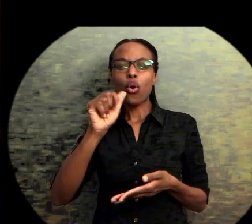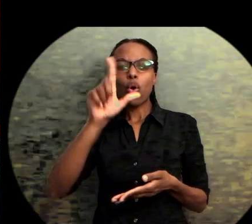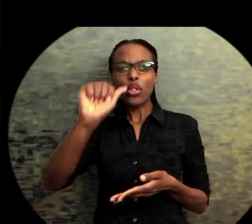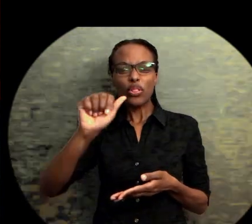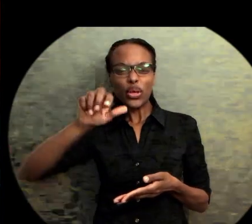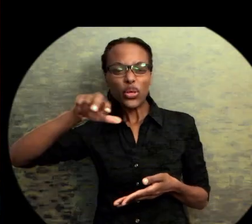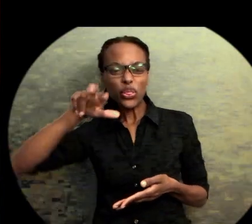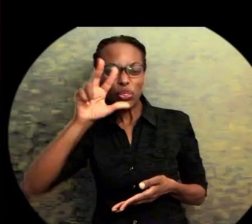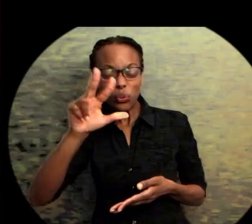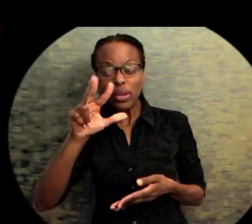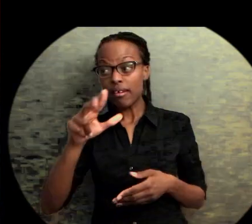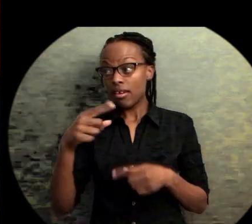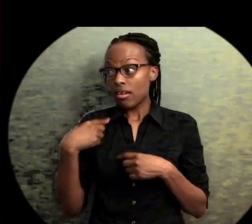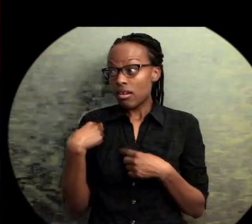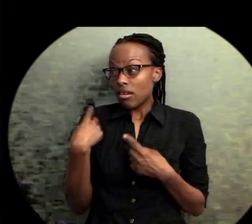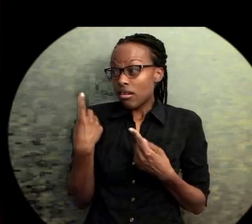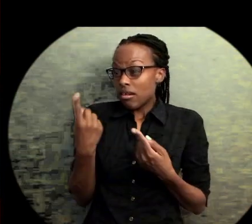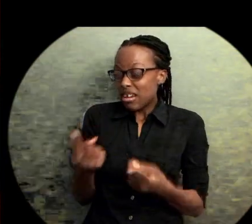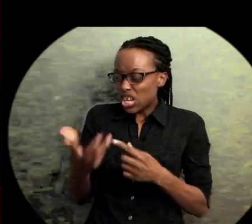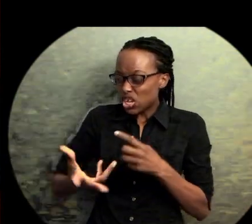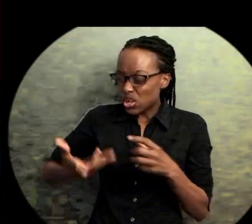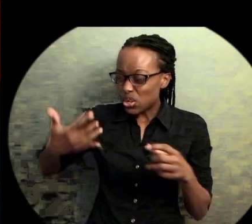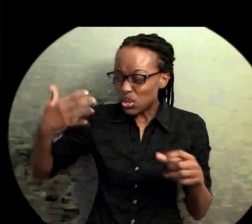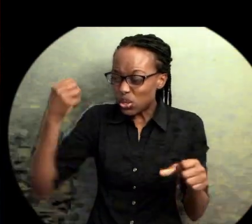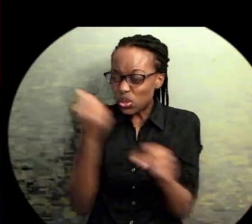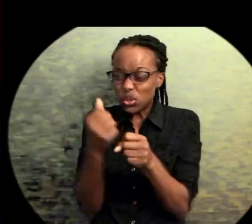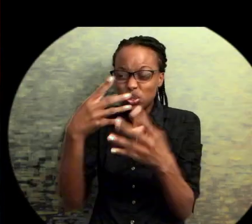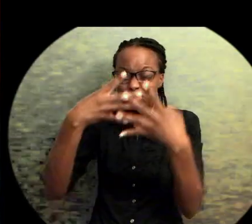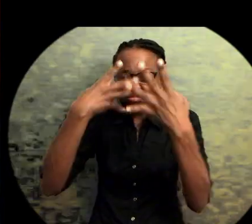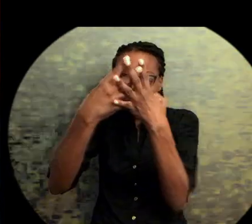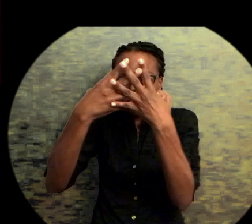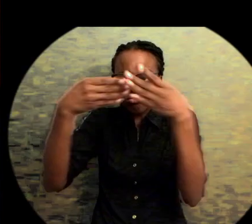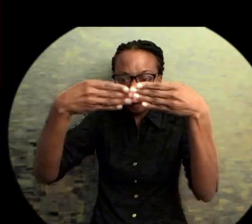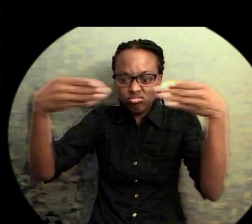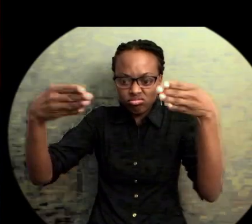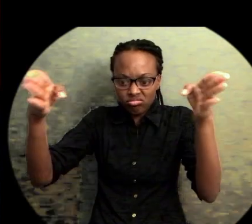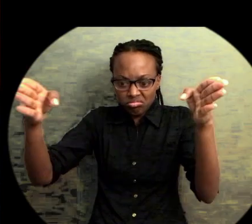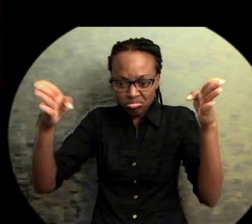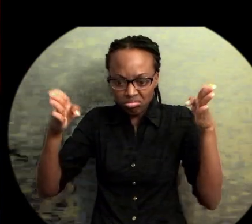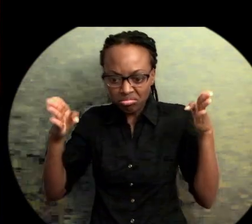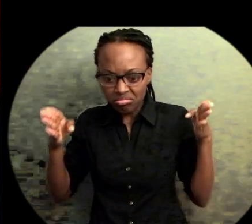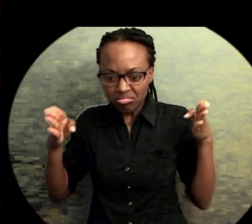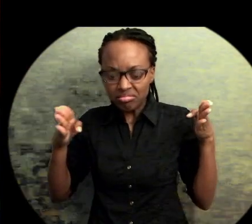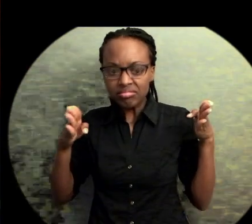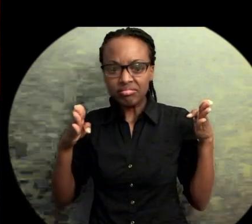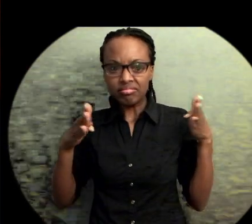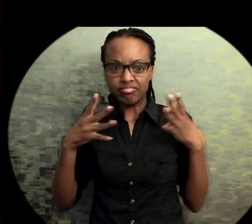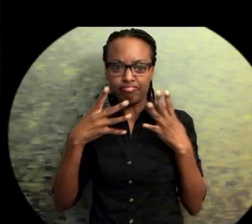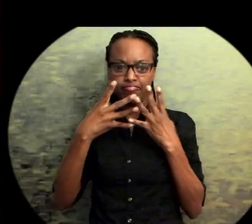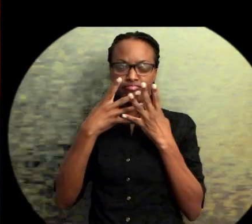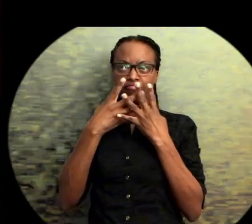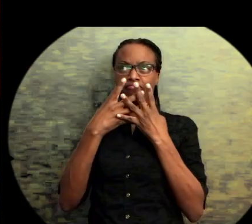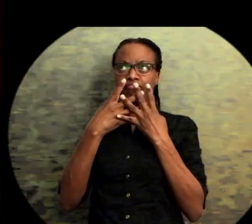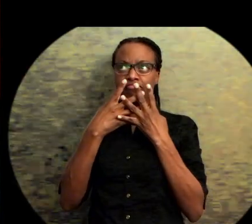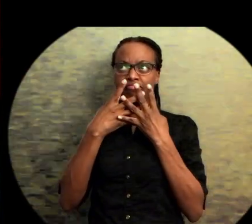box, where Albert Woodfox was locked in silence. But coal under pressure makes diamonds.